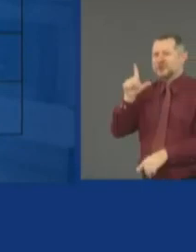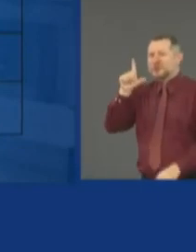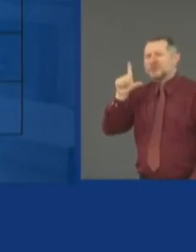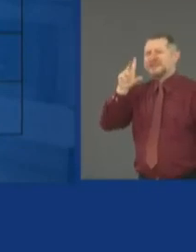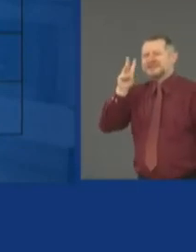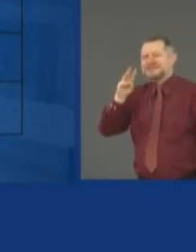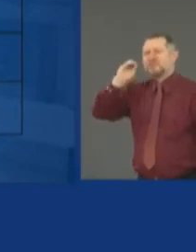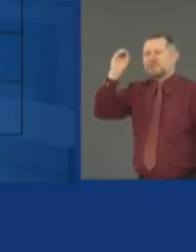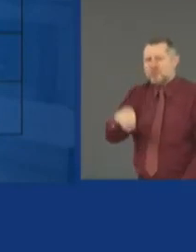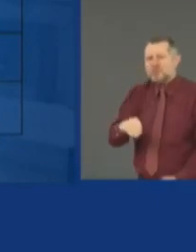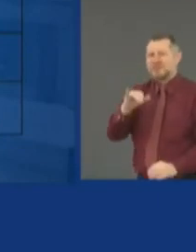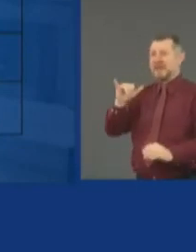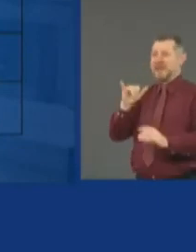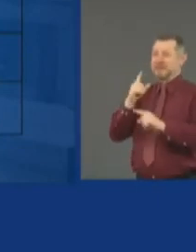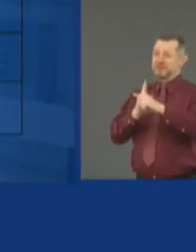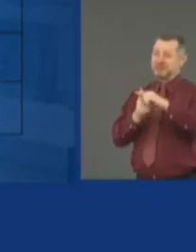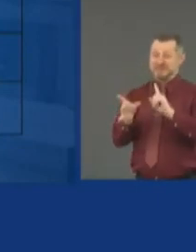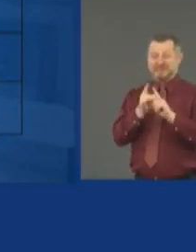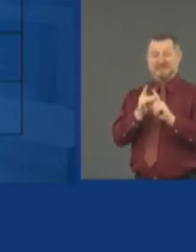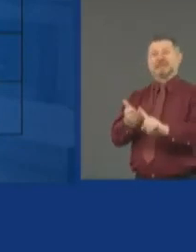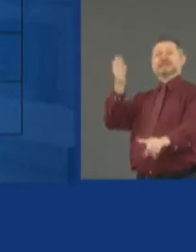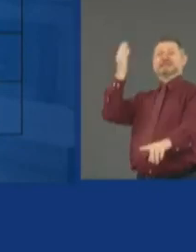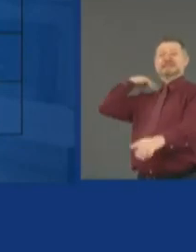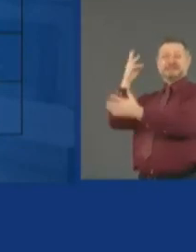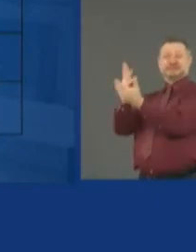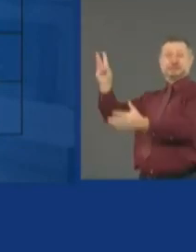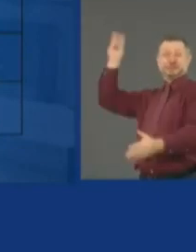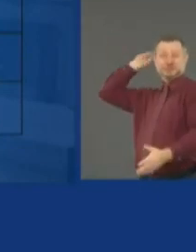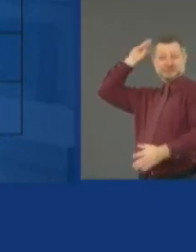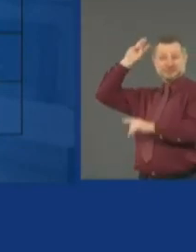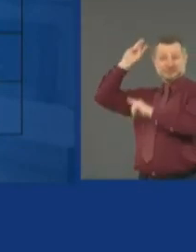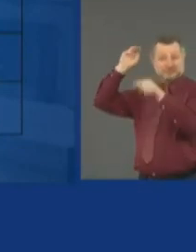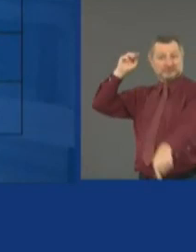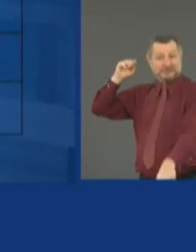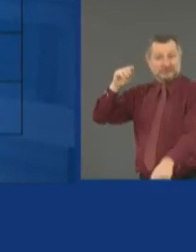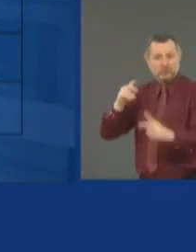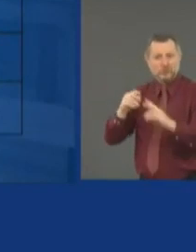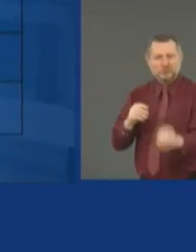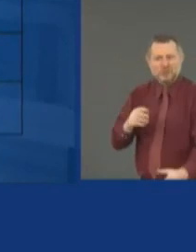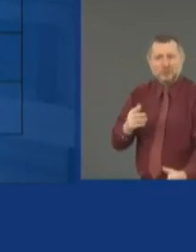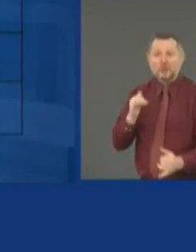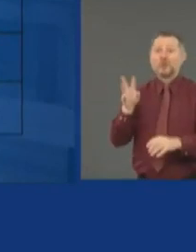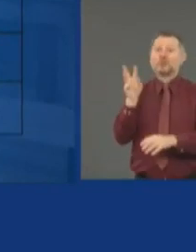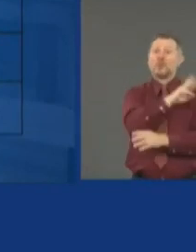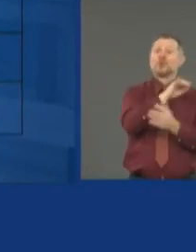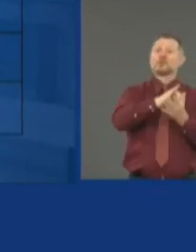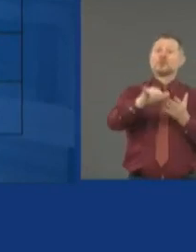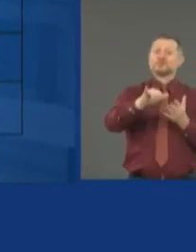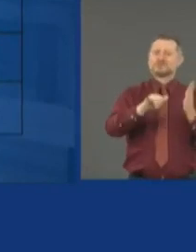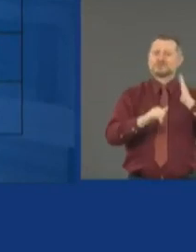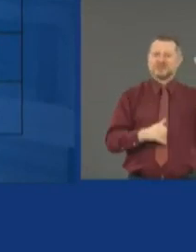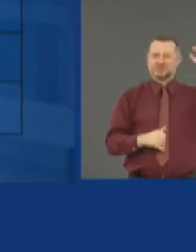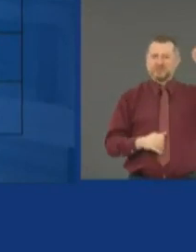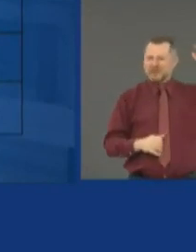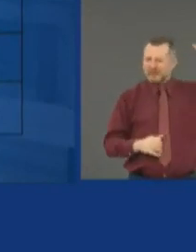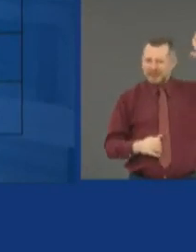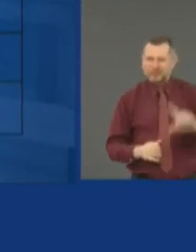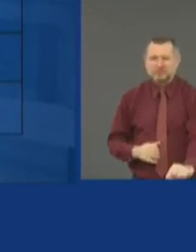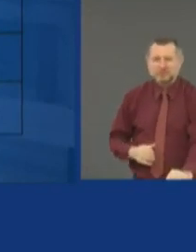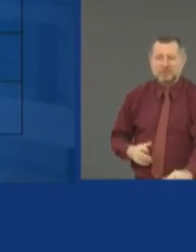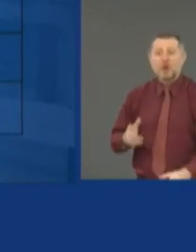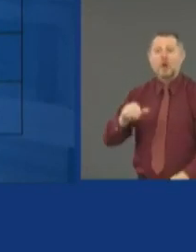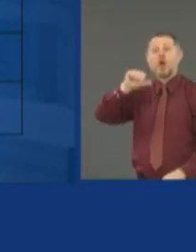York, 15% down to 2%. Capital District, 12% six weeks ago. Six weeks ago was like yesterday.